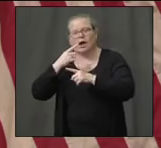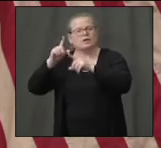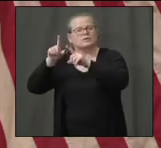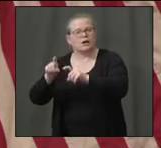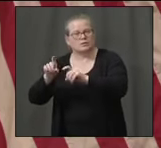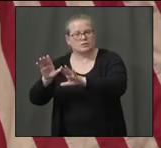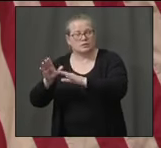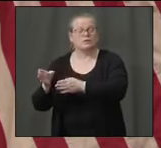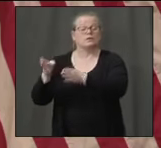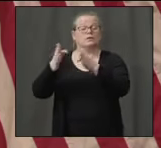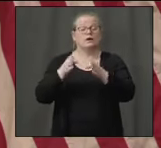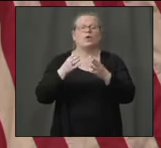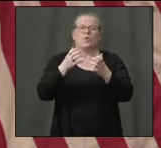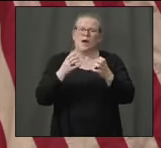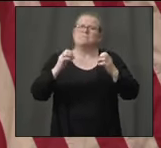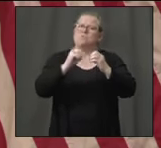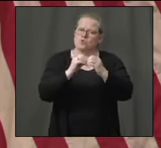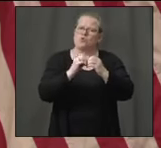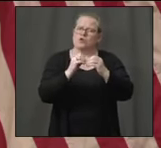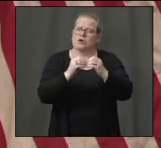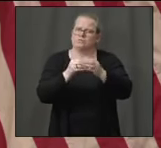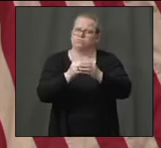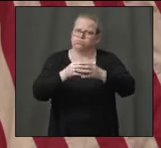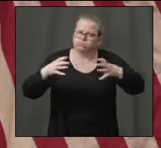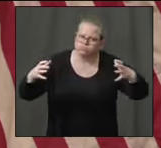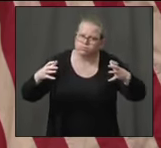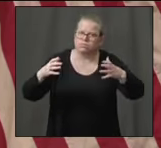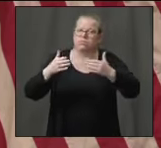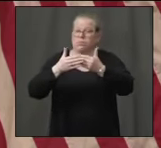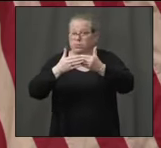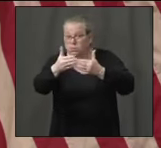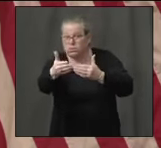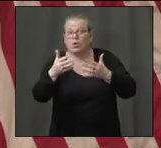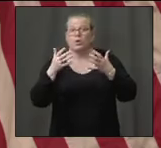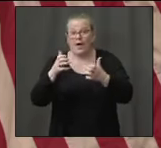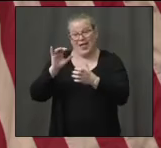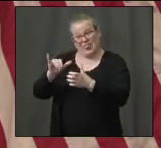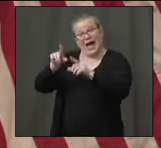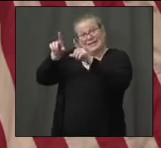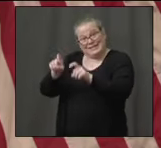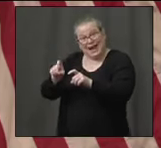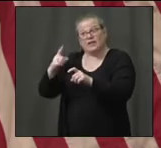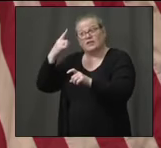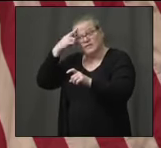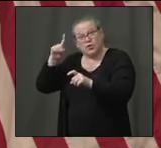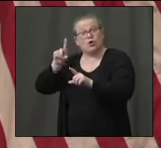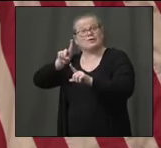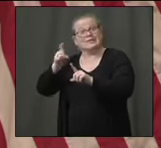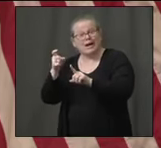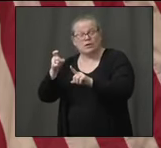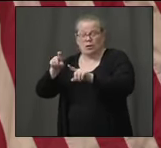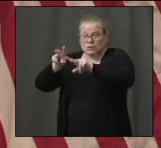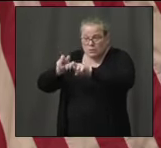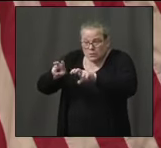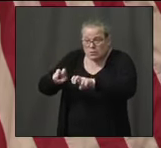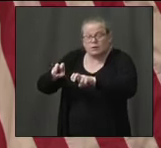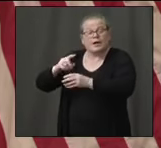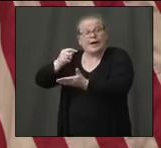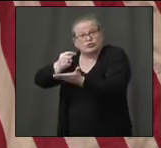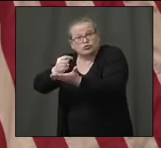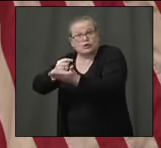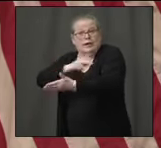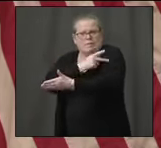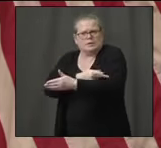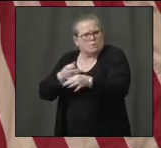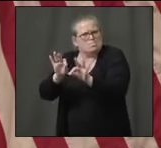forward as well. We're going to continue to need that molecular test to continue to diagnose and be able to treat patients